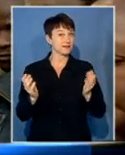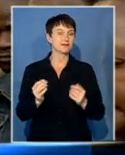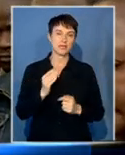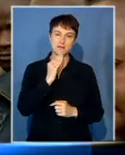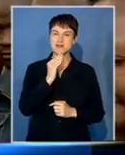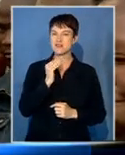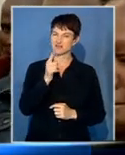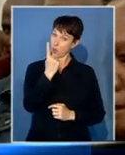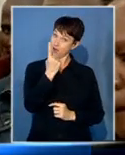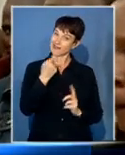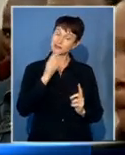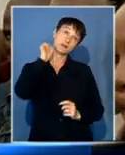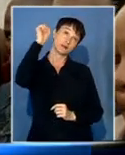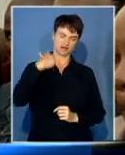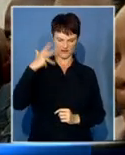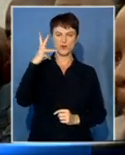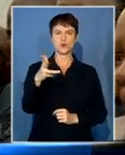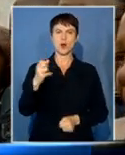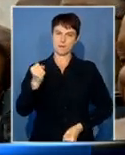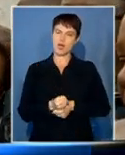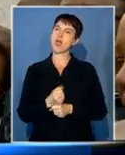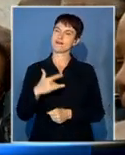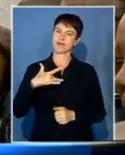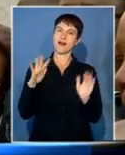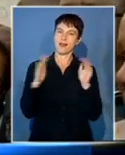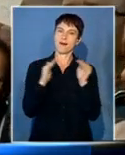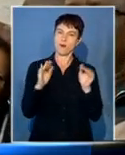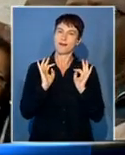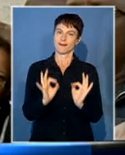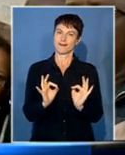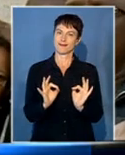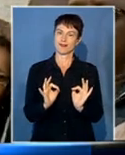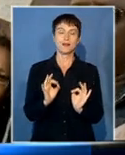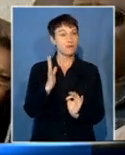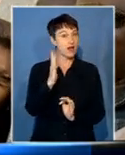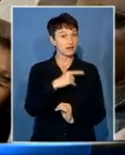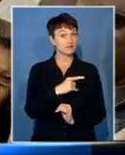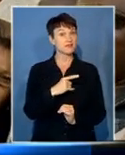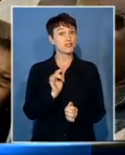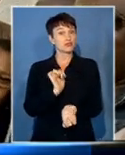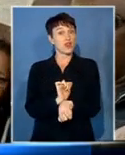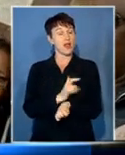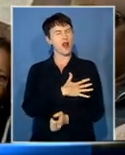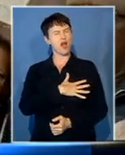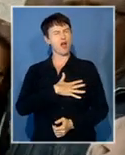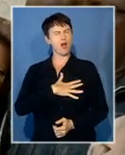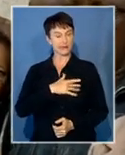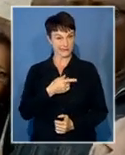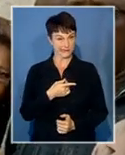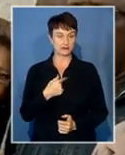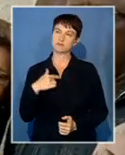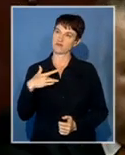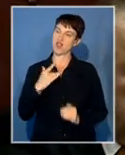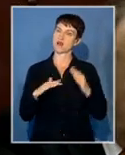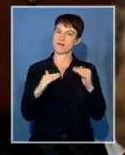probably the only sentence that would be just. But a lifetime in prison, that's the only thing that's just